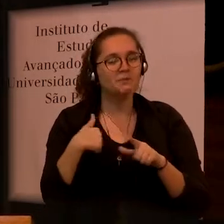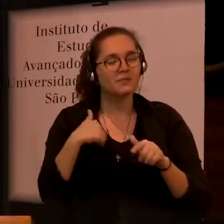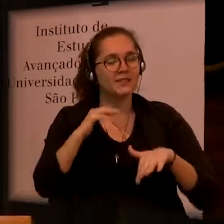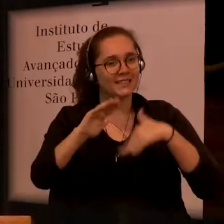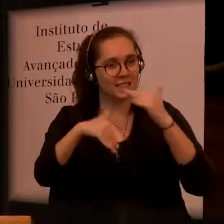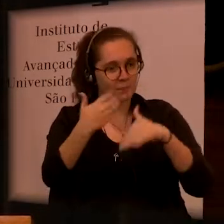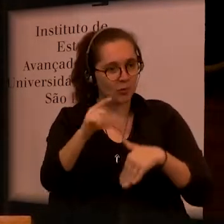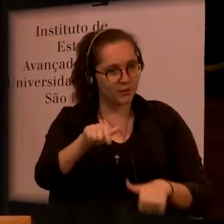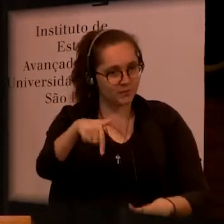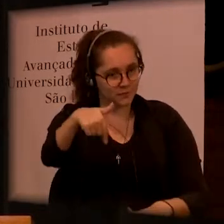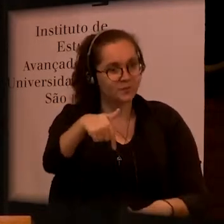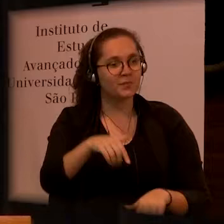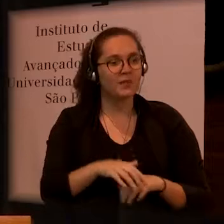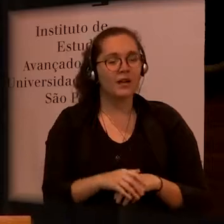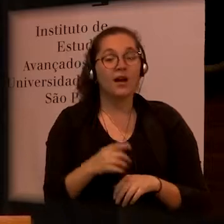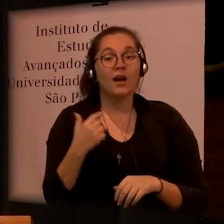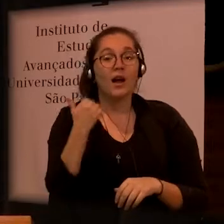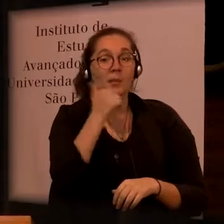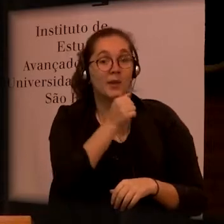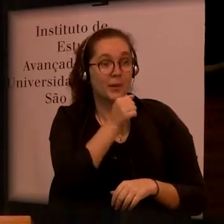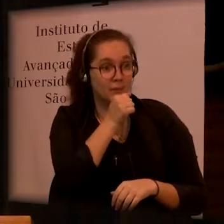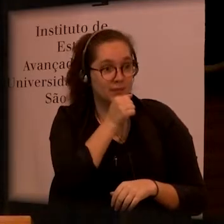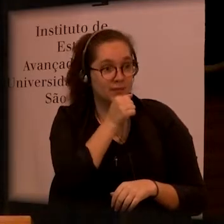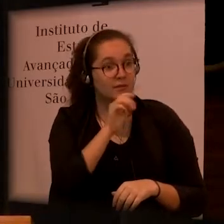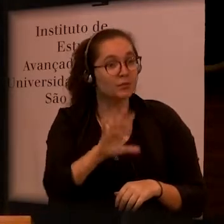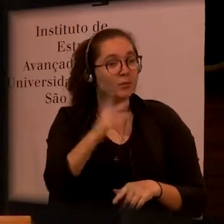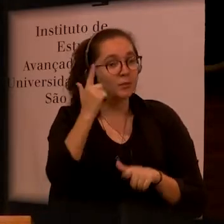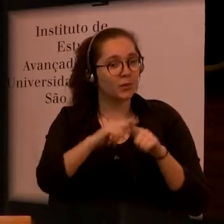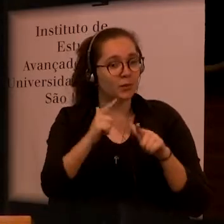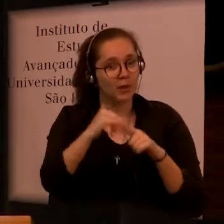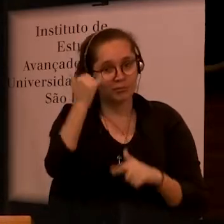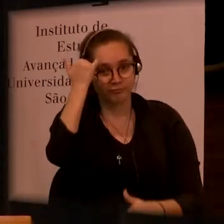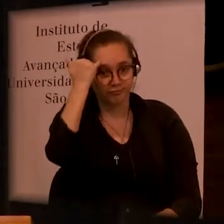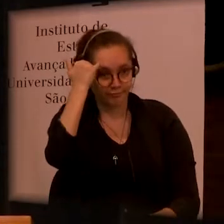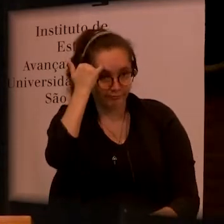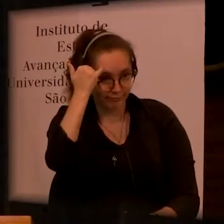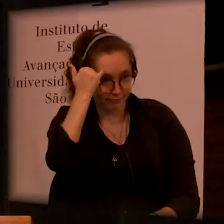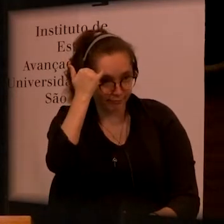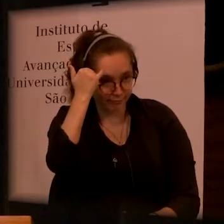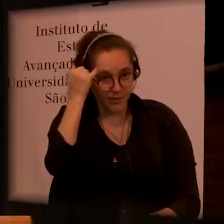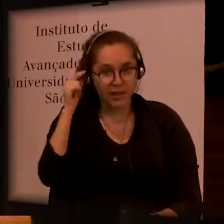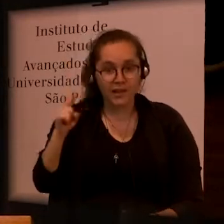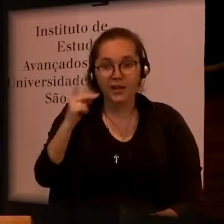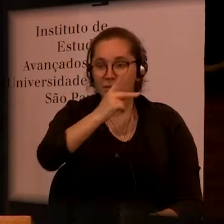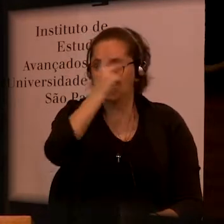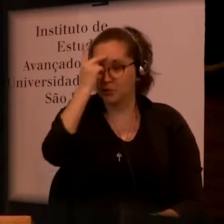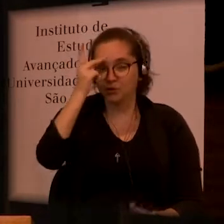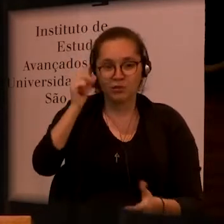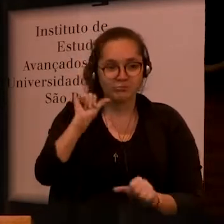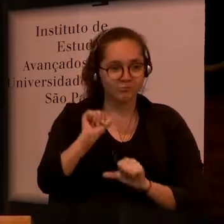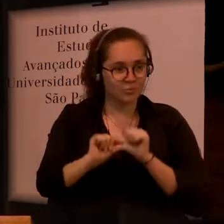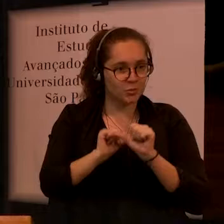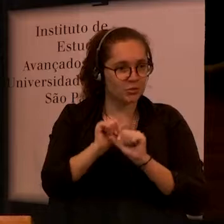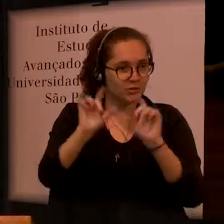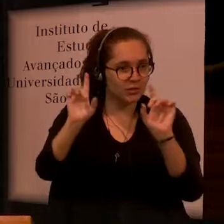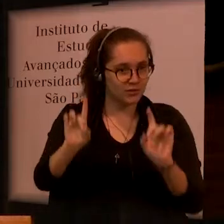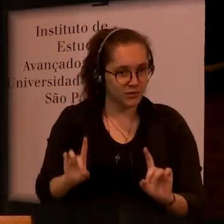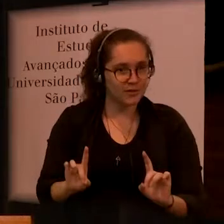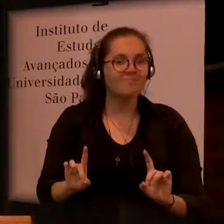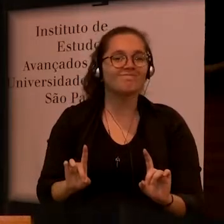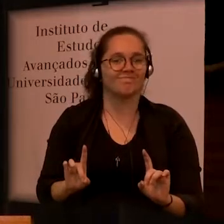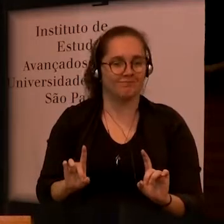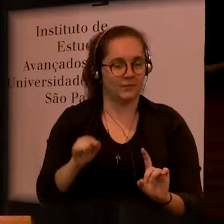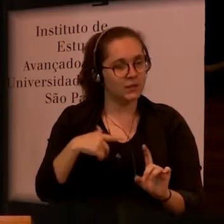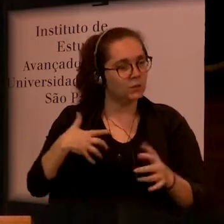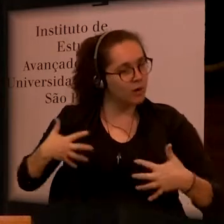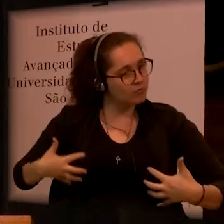And she became a person with a disability. And that had a very big impact on our family and in our setup